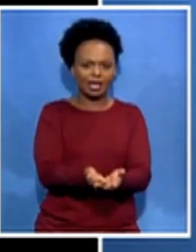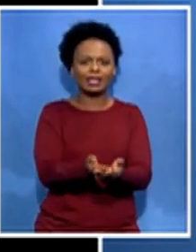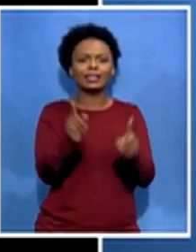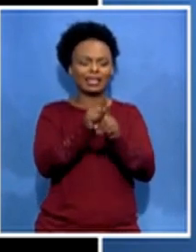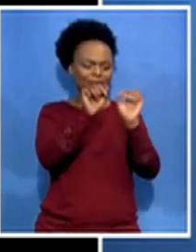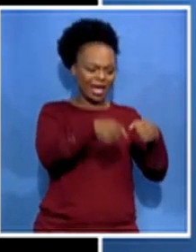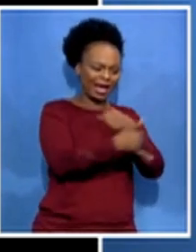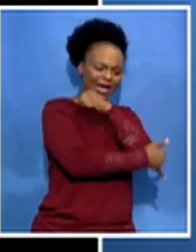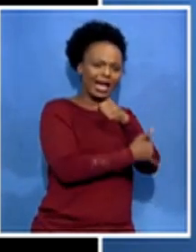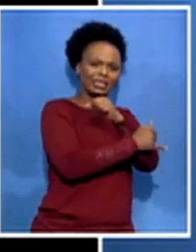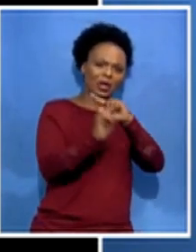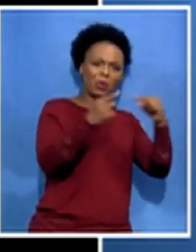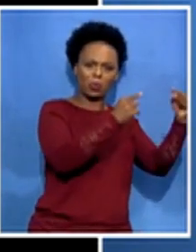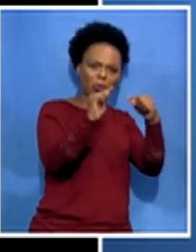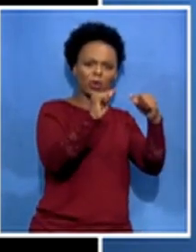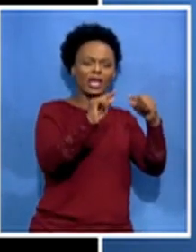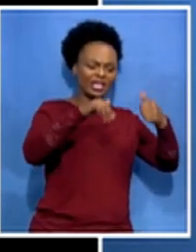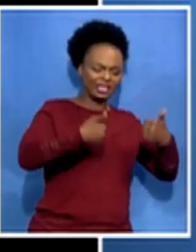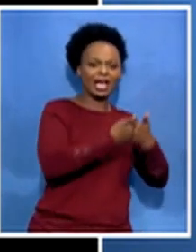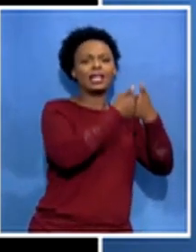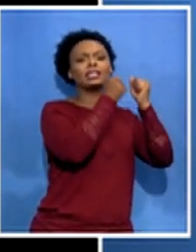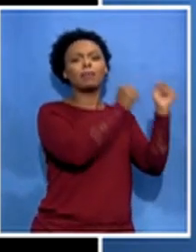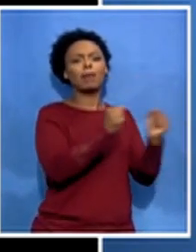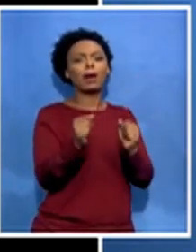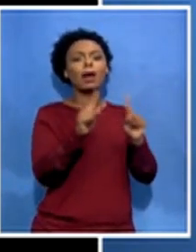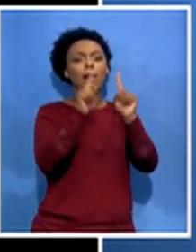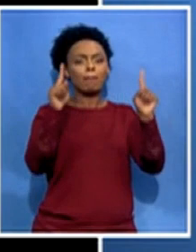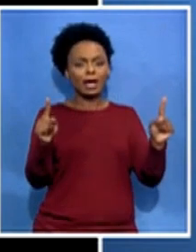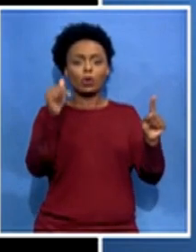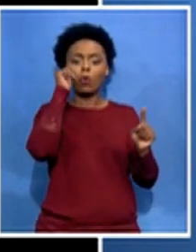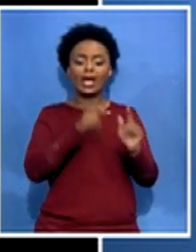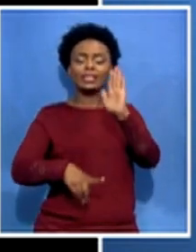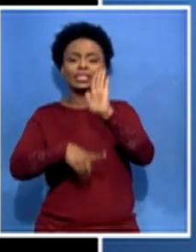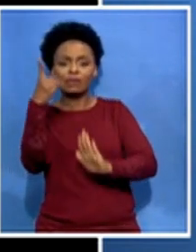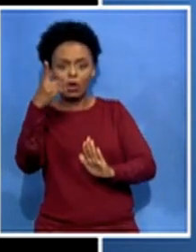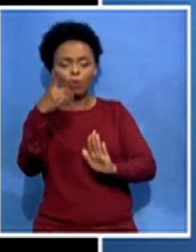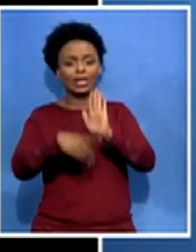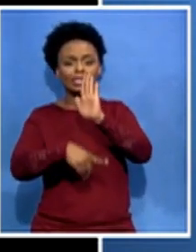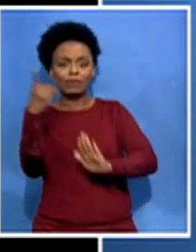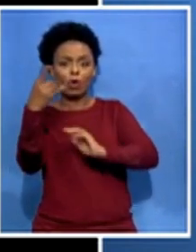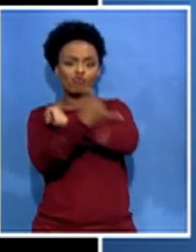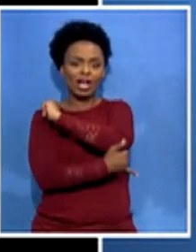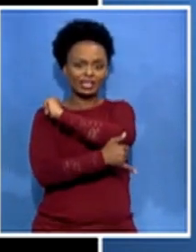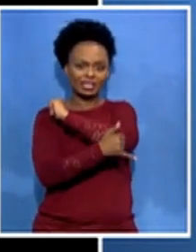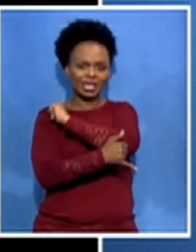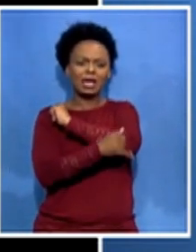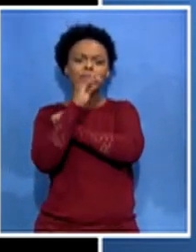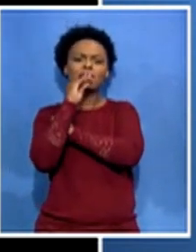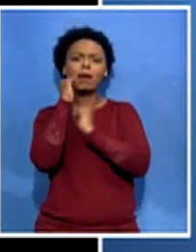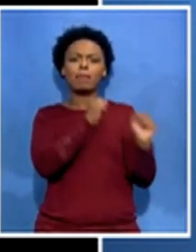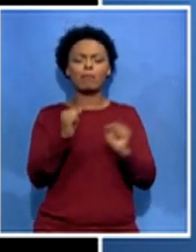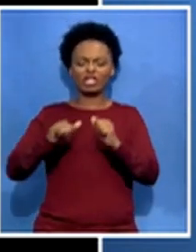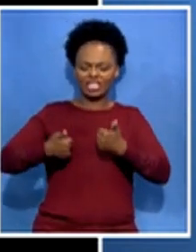as you do that when you develop develop a country you will still have challenges on you know in the countryside